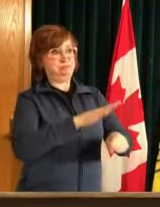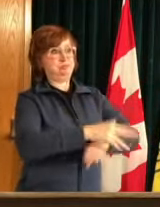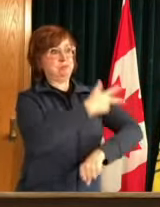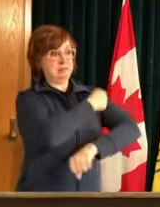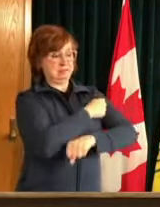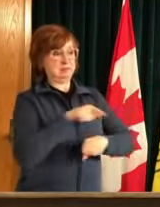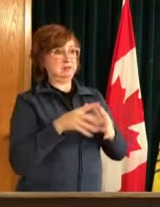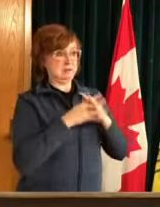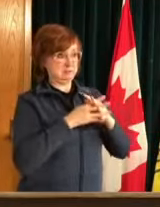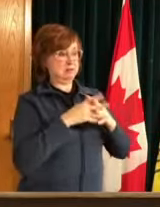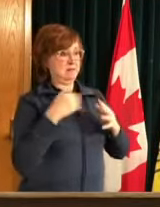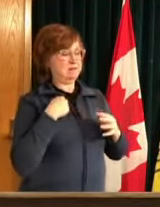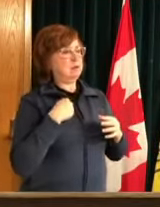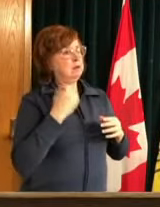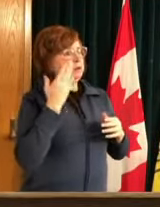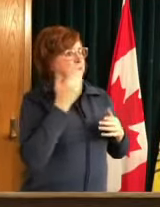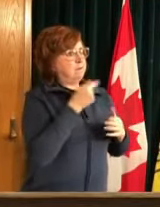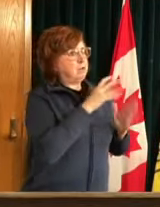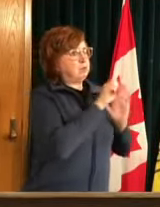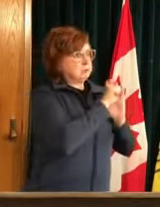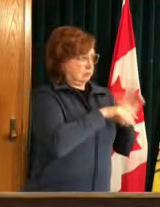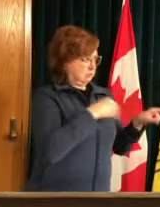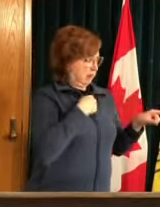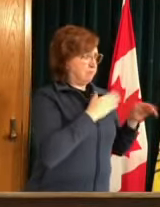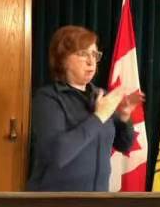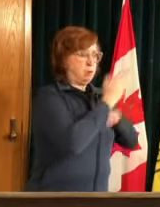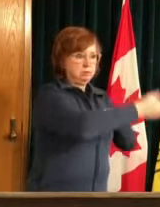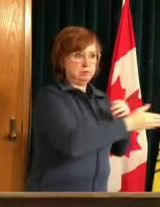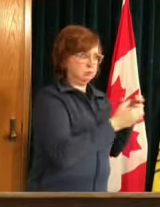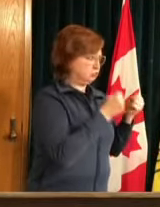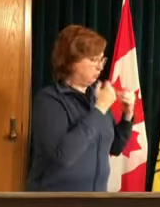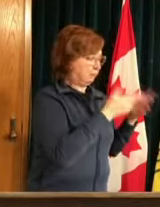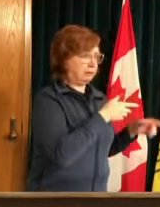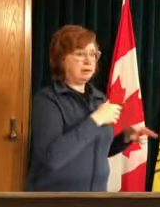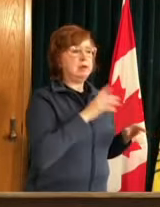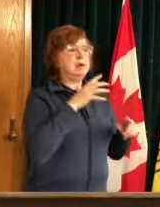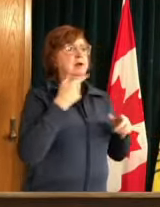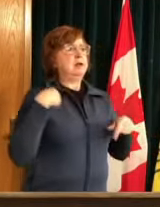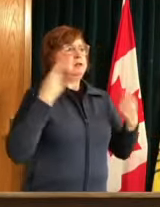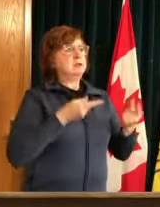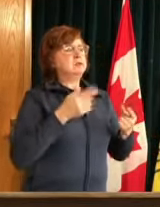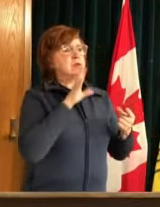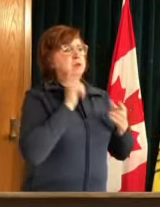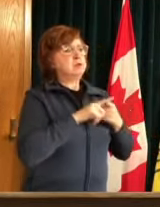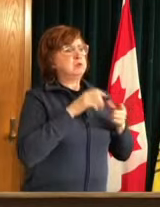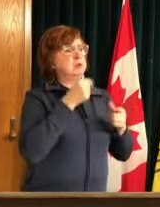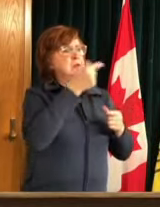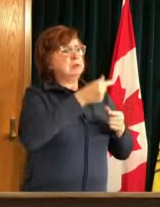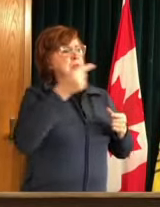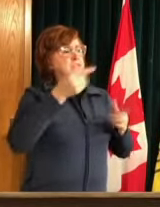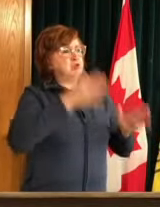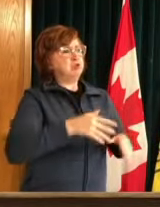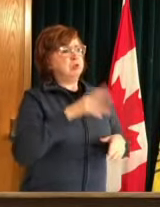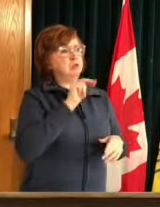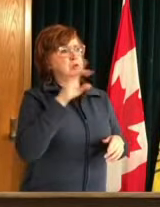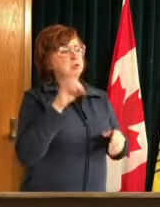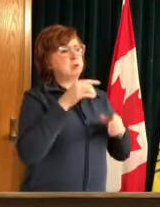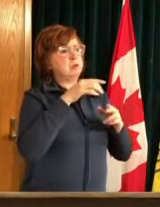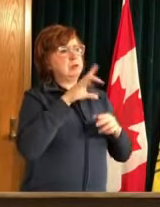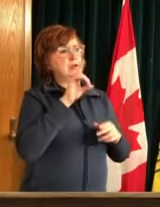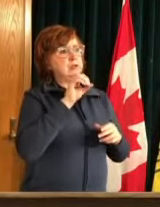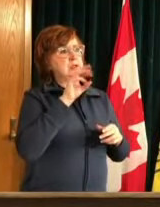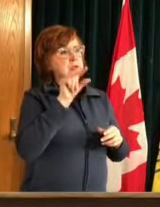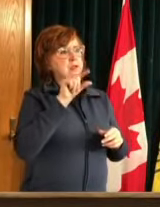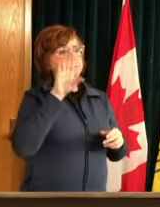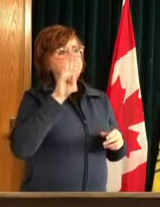past number of days i've been speaking with the governor of north dakota doug burgum and he said that north dakota does have a healthy vaccine supply